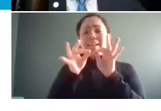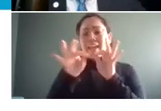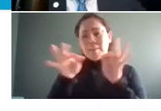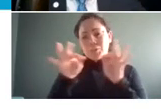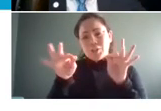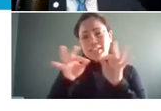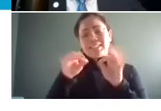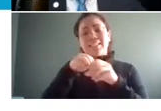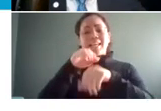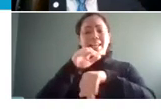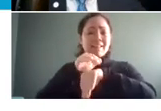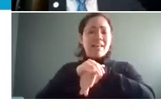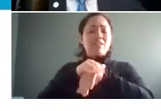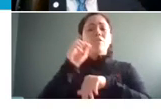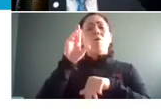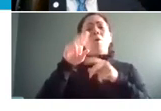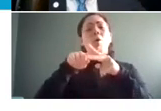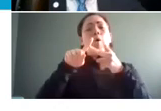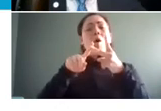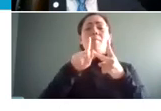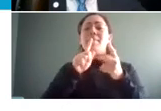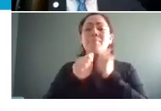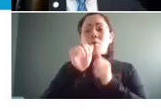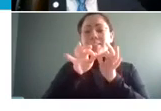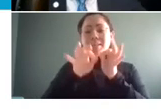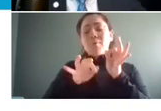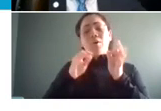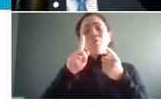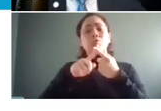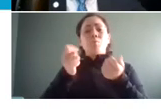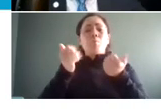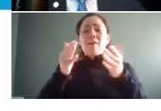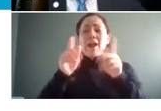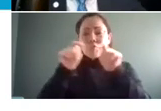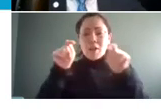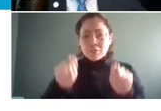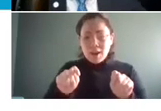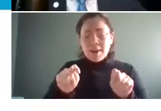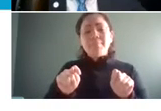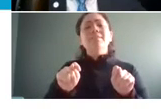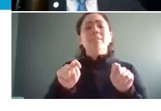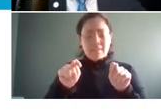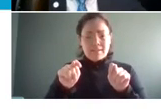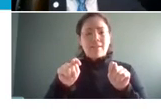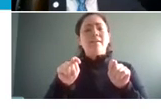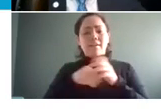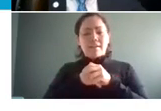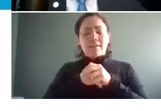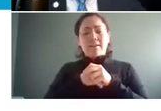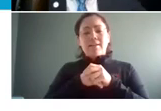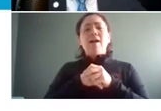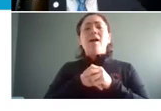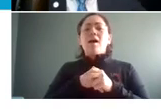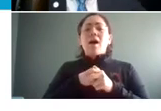in english or the simplest thing is even to just provide a transcript below the video you